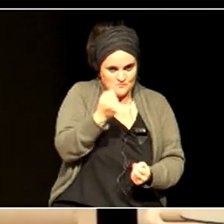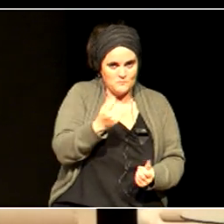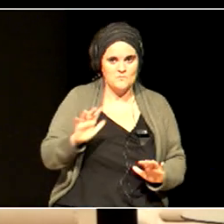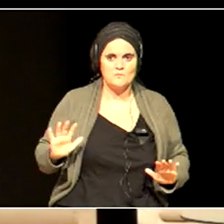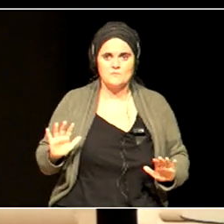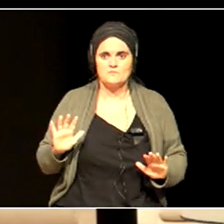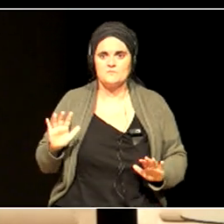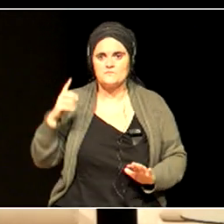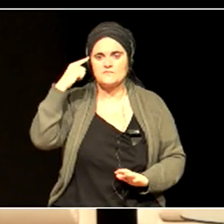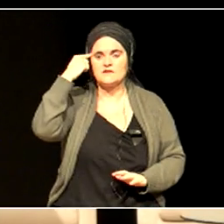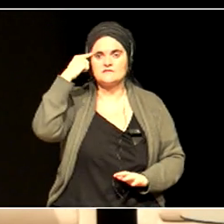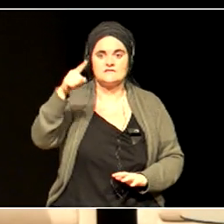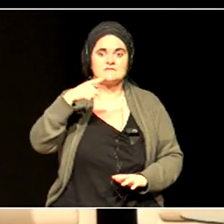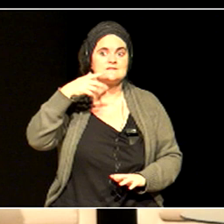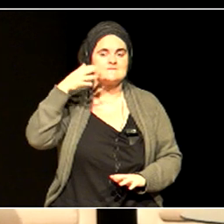trend.